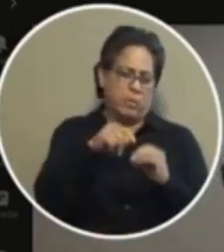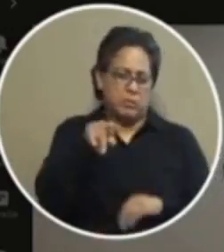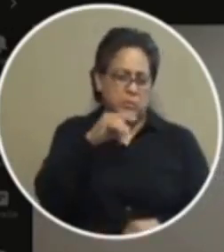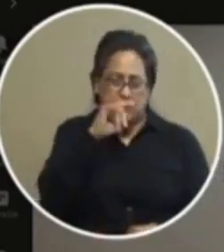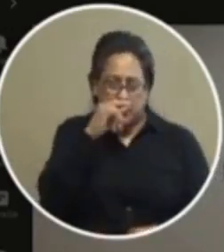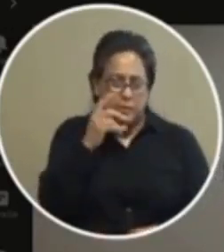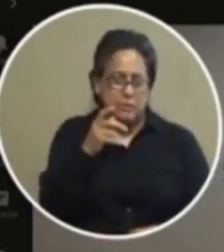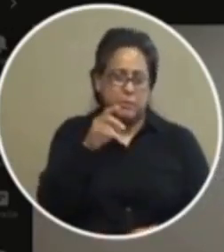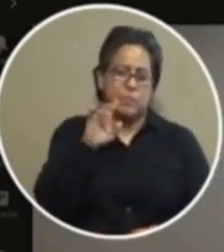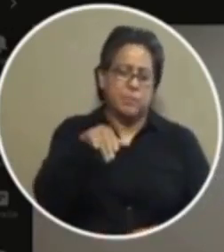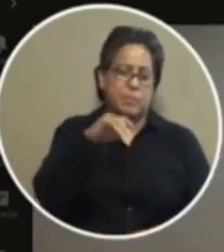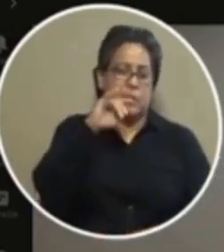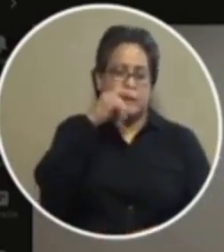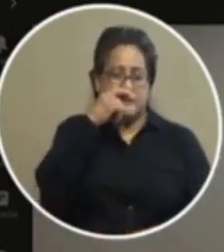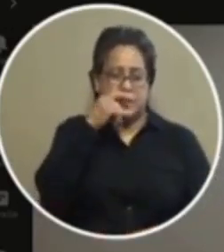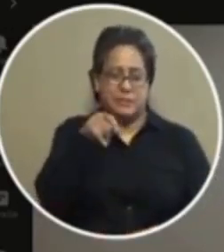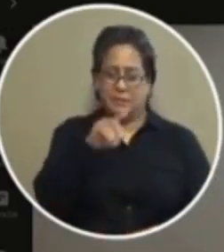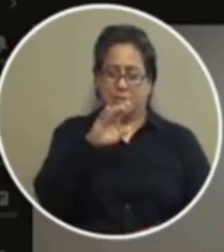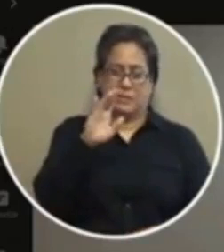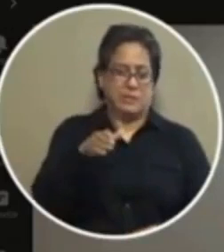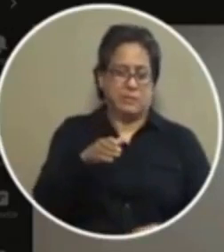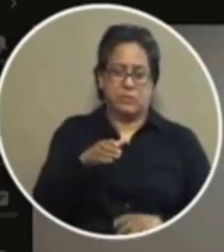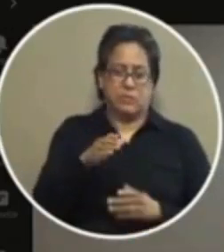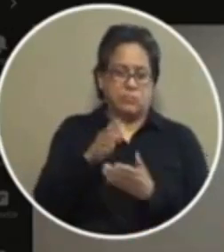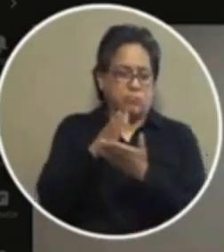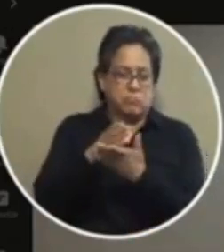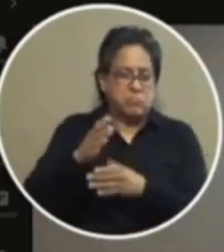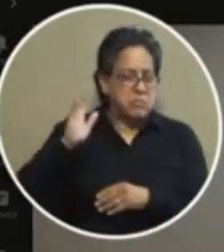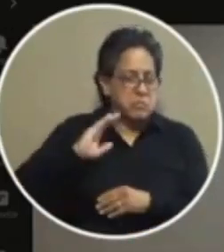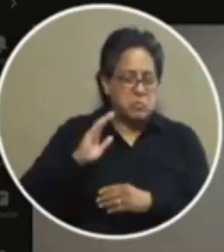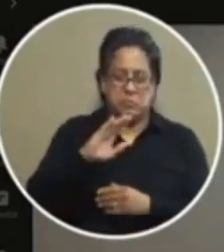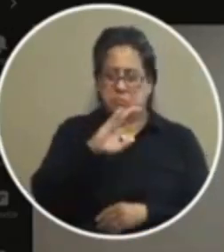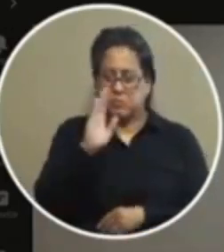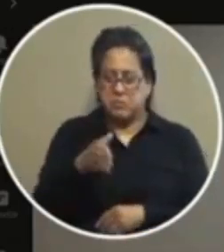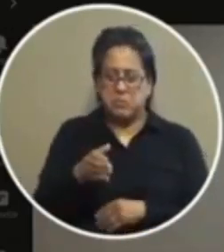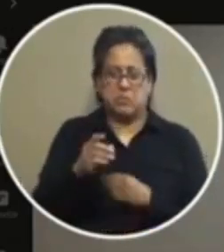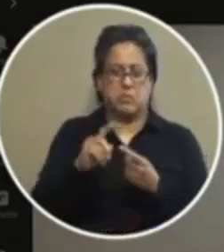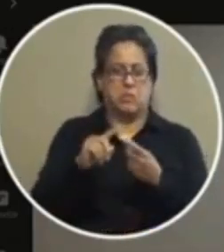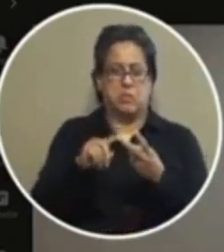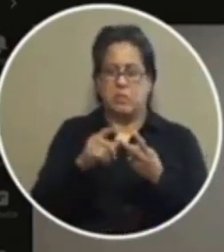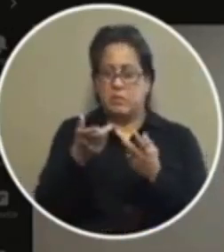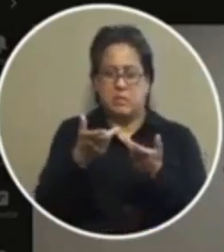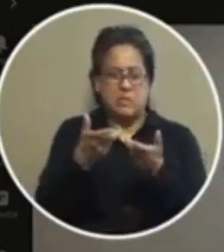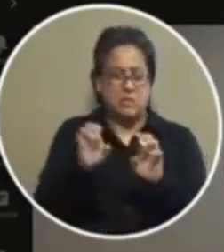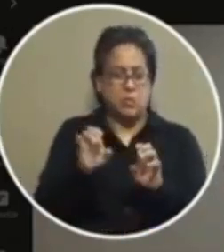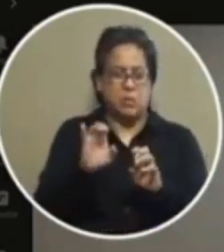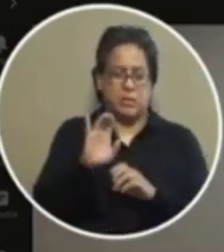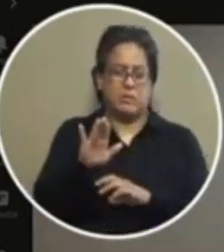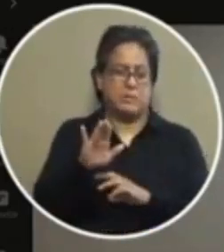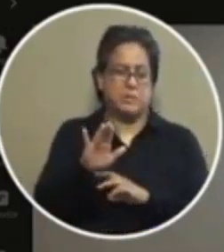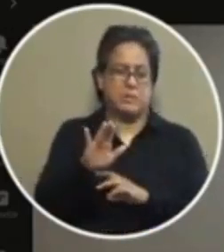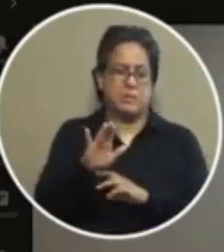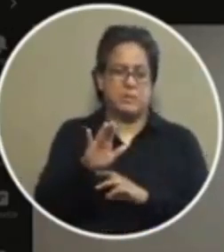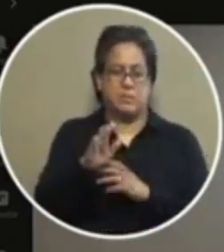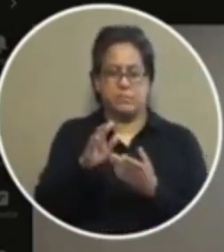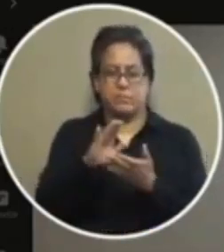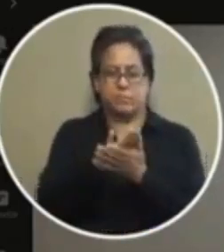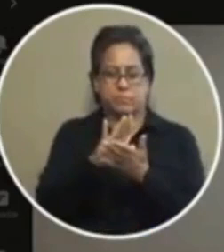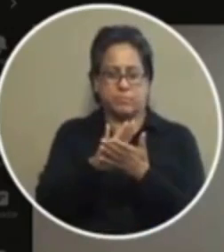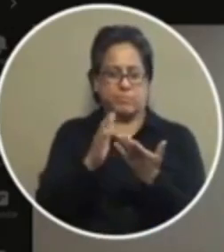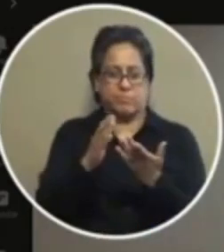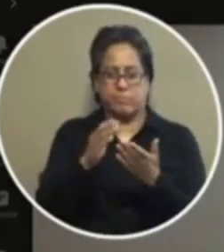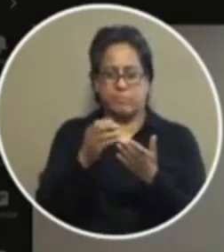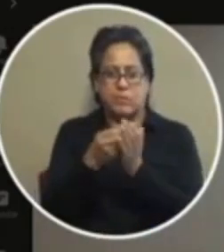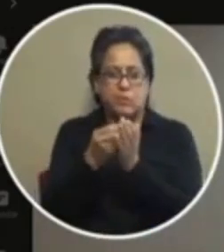that kid who's never gotten stopped before who who who doesn't want to get his uh scholarship in